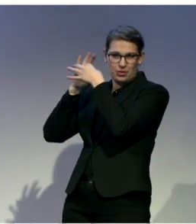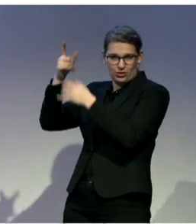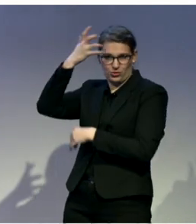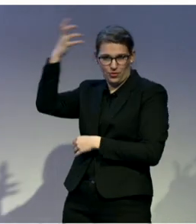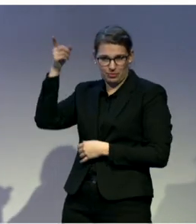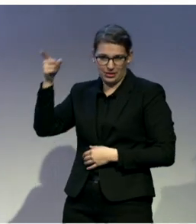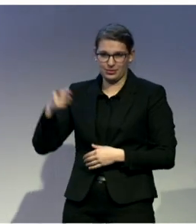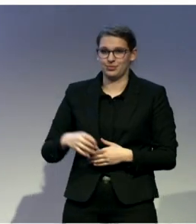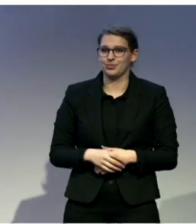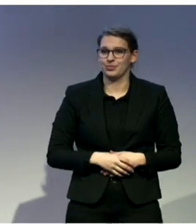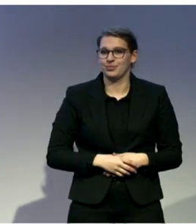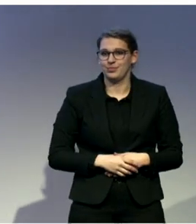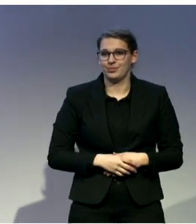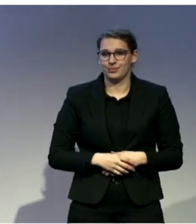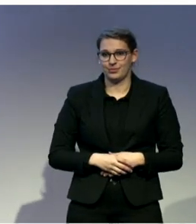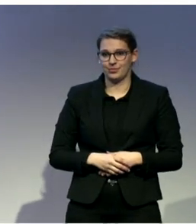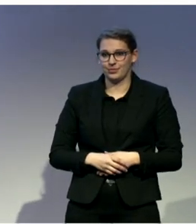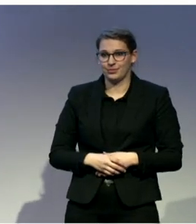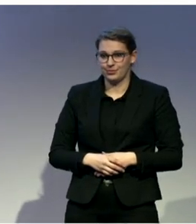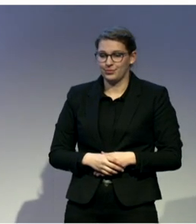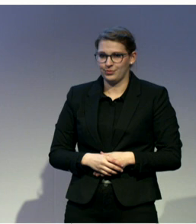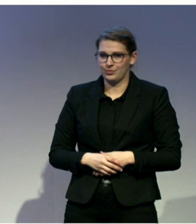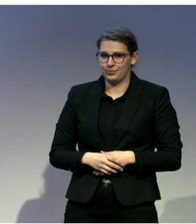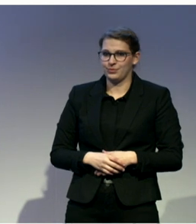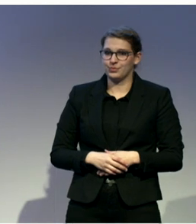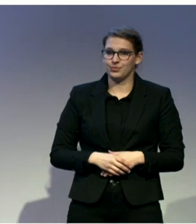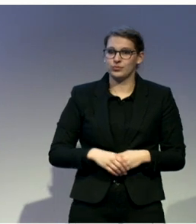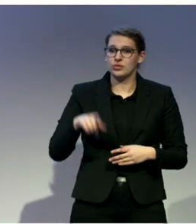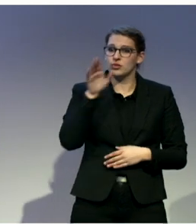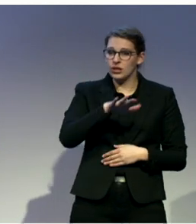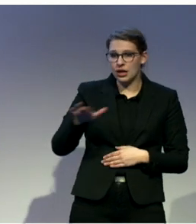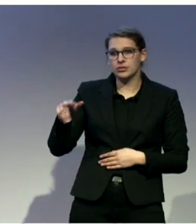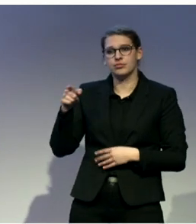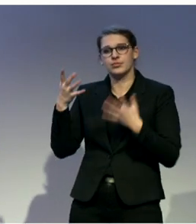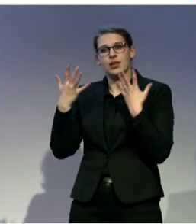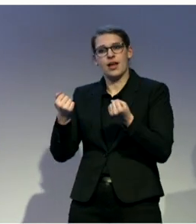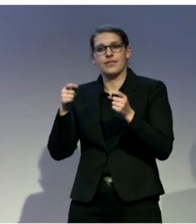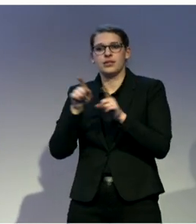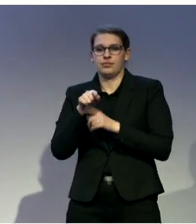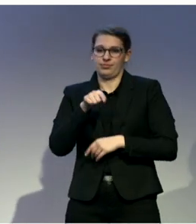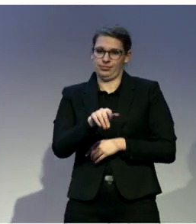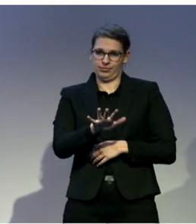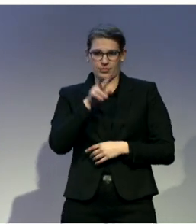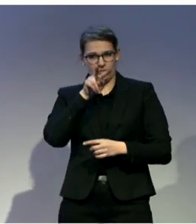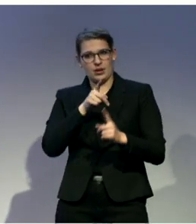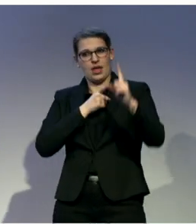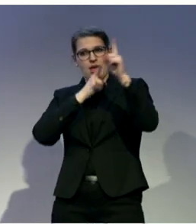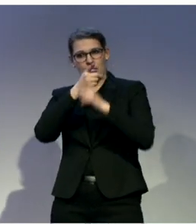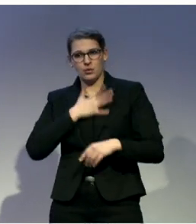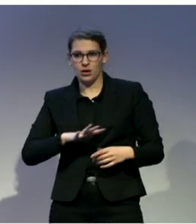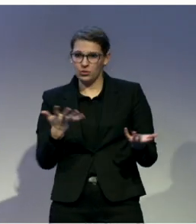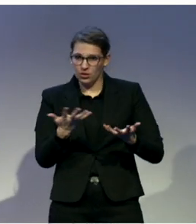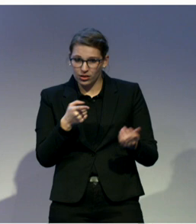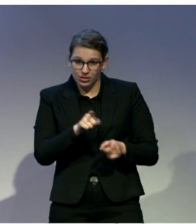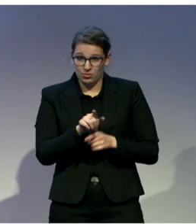Our goal is that every deaf child in Austria should get access to Austrian sign